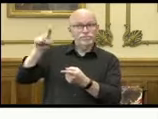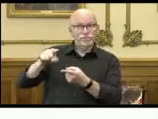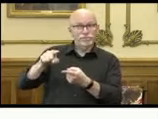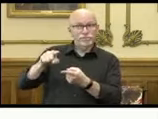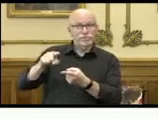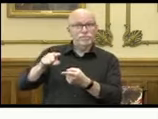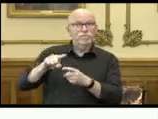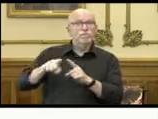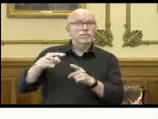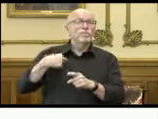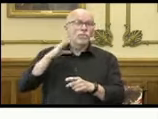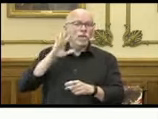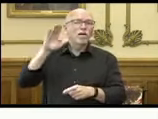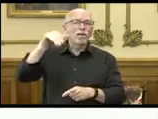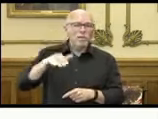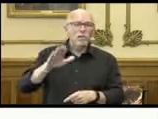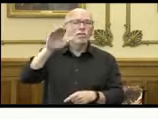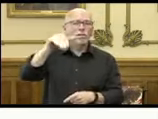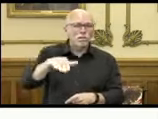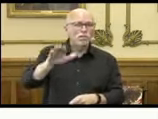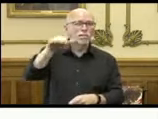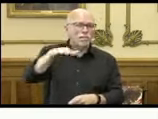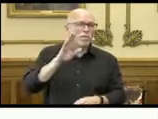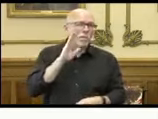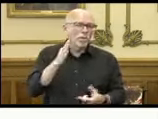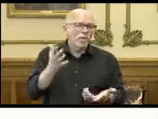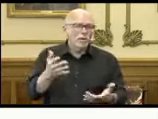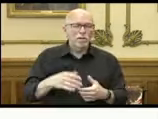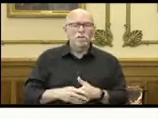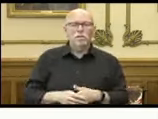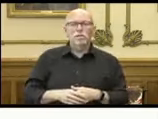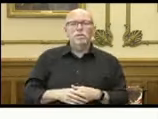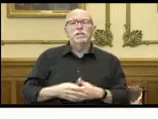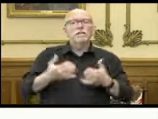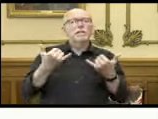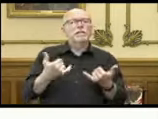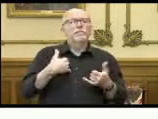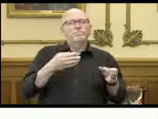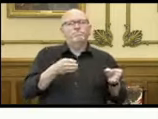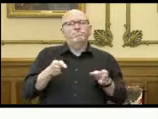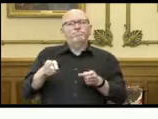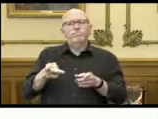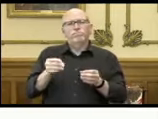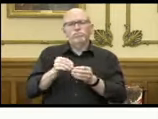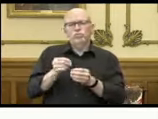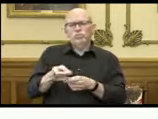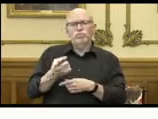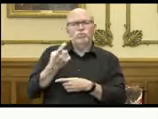see them ebb and flow from time to time. Now, I'll focus a little bit on the most recent